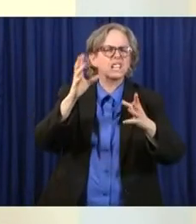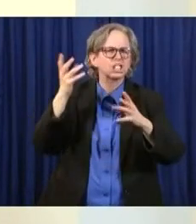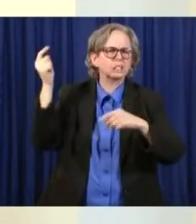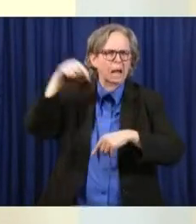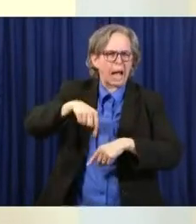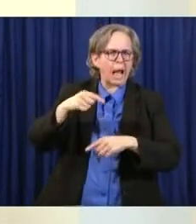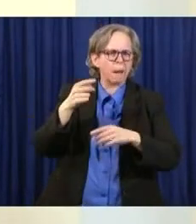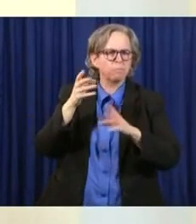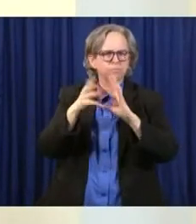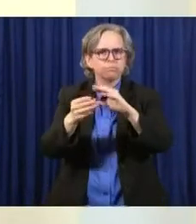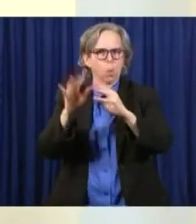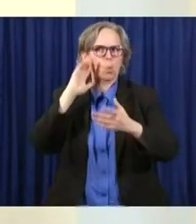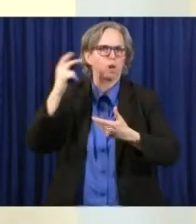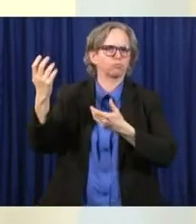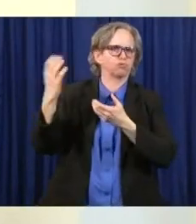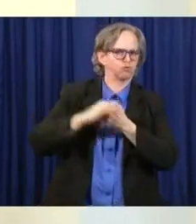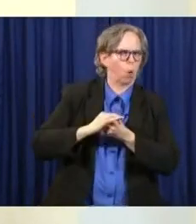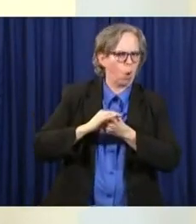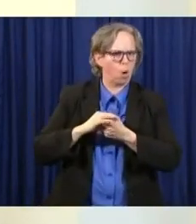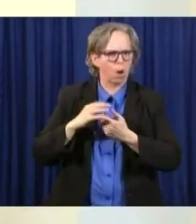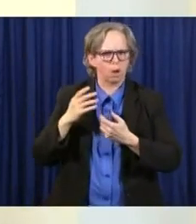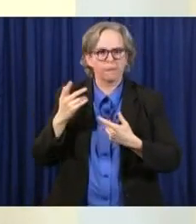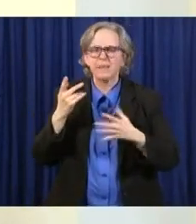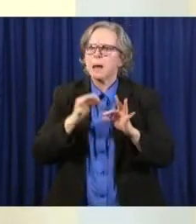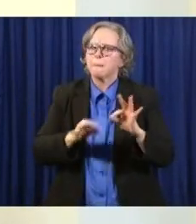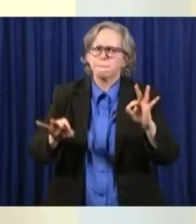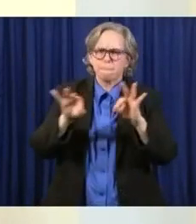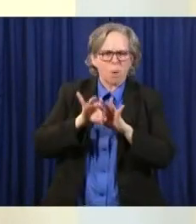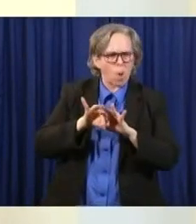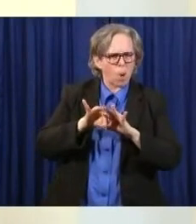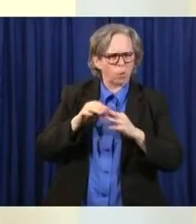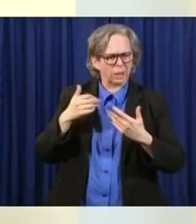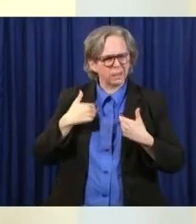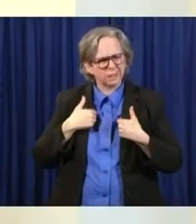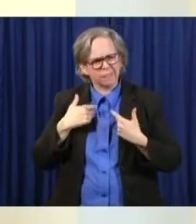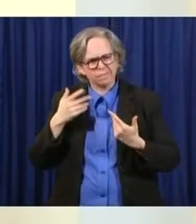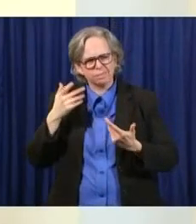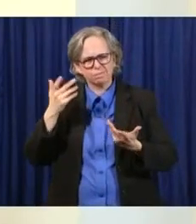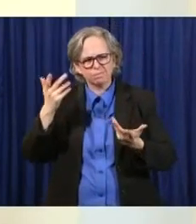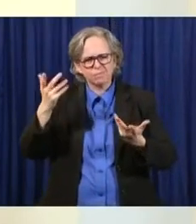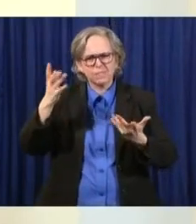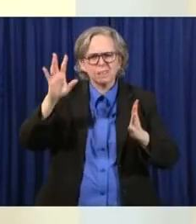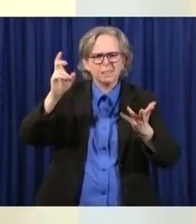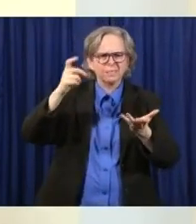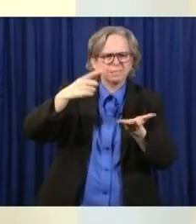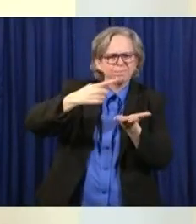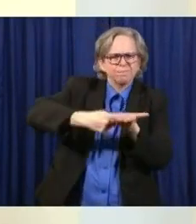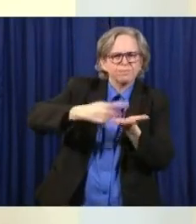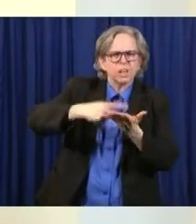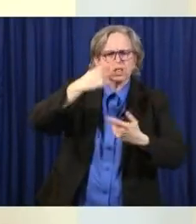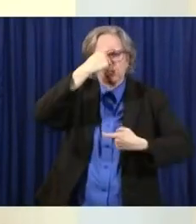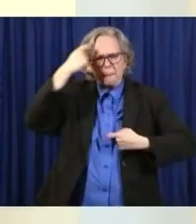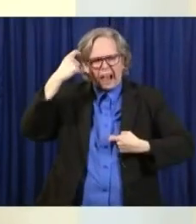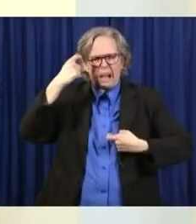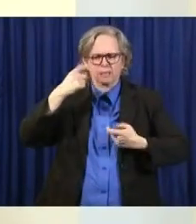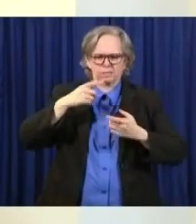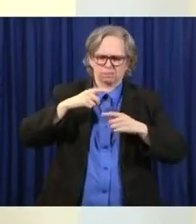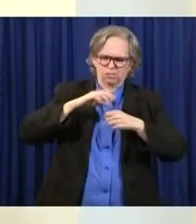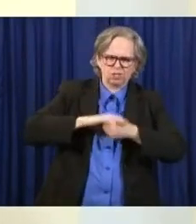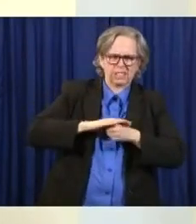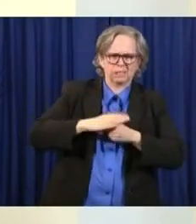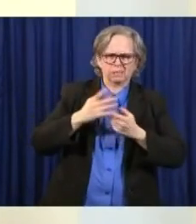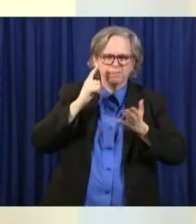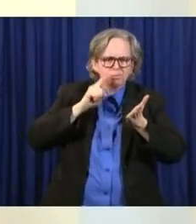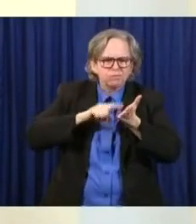Susan Borgia, who is the Traumatic Stress Research Program Head for the National Institutes of Mental Health, said